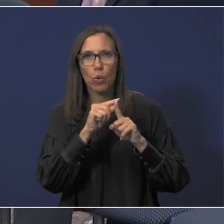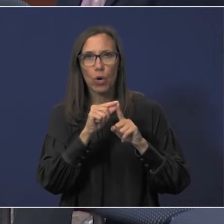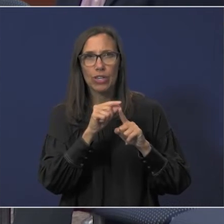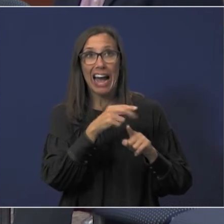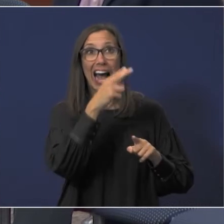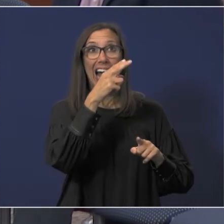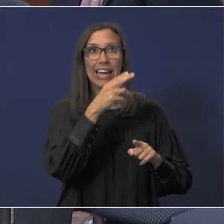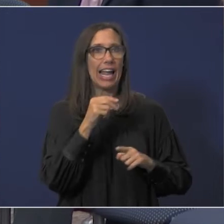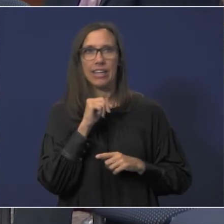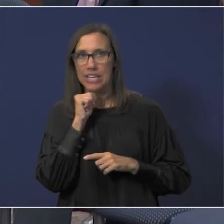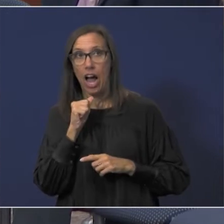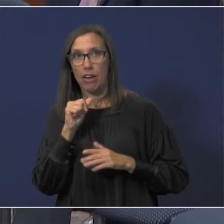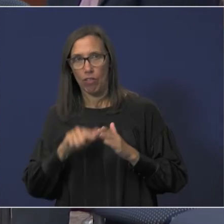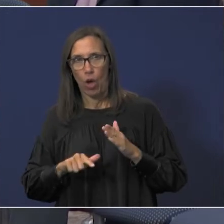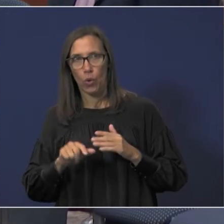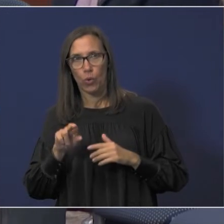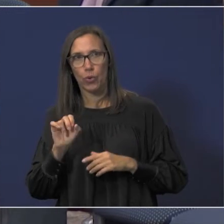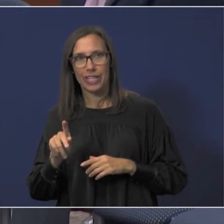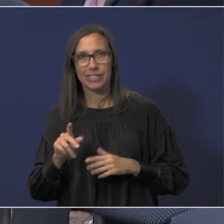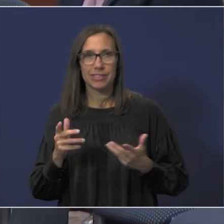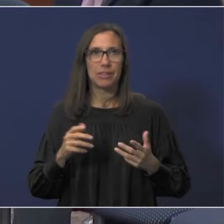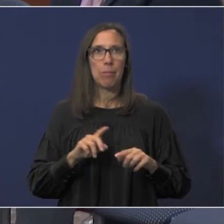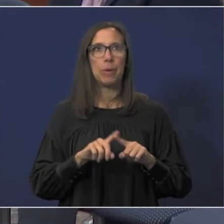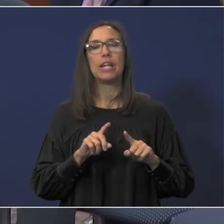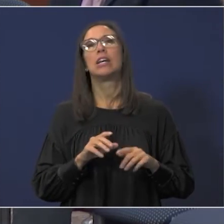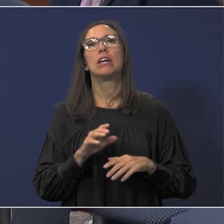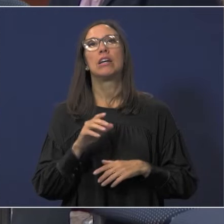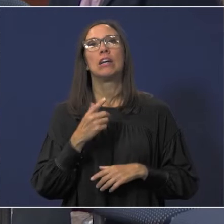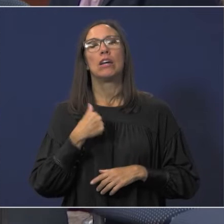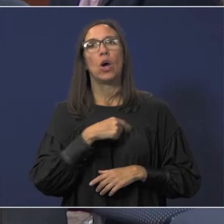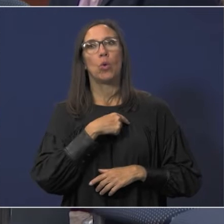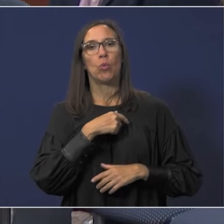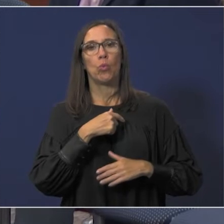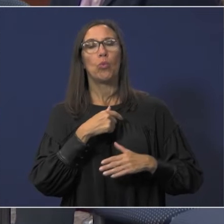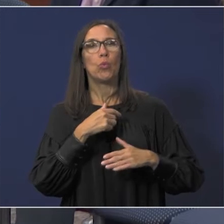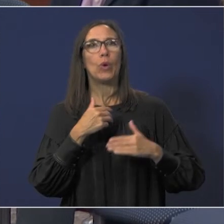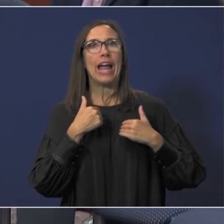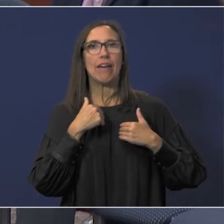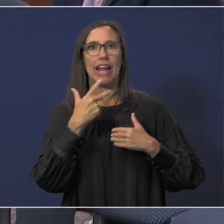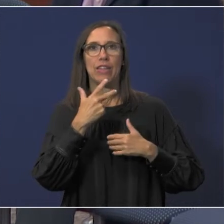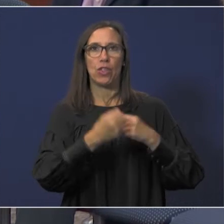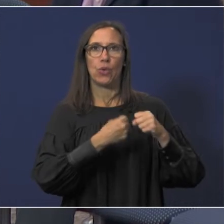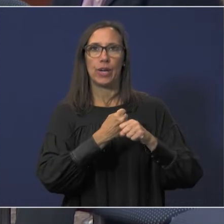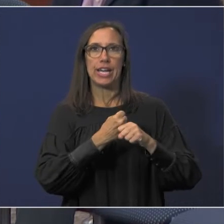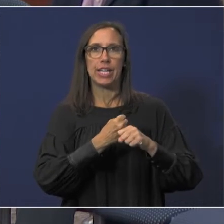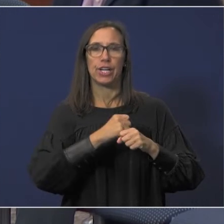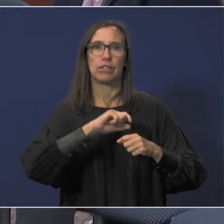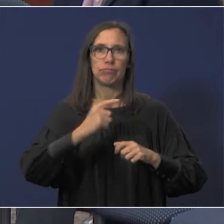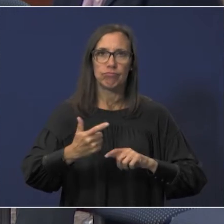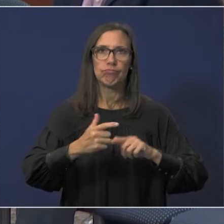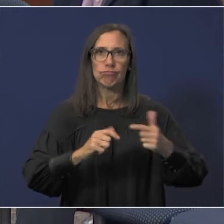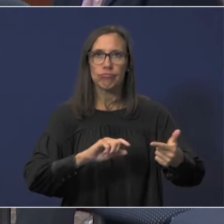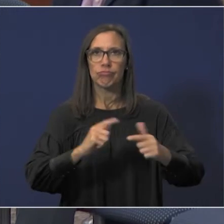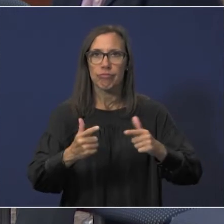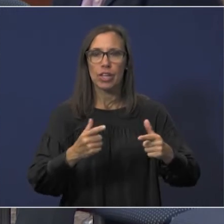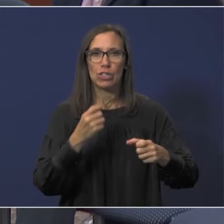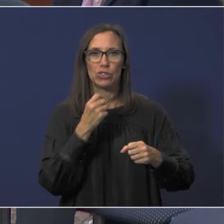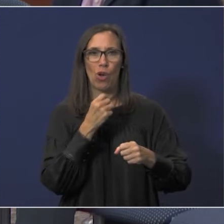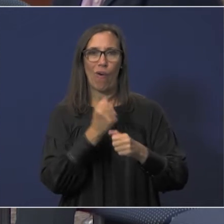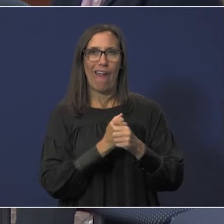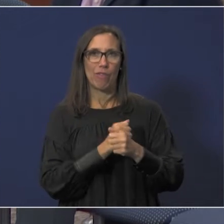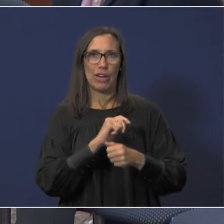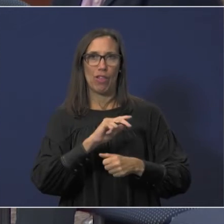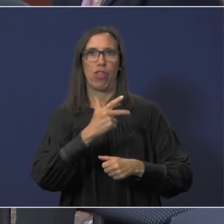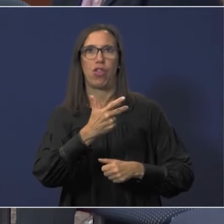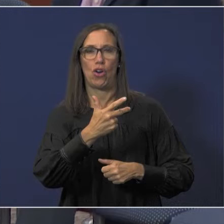risk and there's not low risk but uh so we have to be on a three-year cycle so typically every third year we would we would